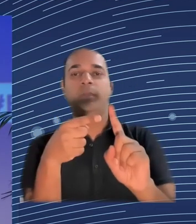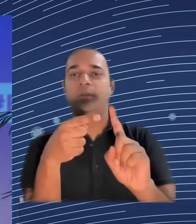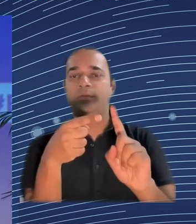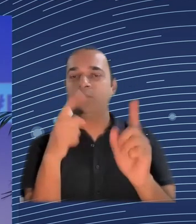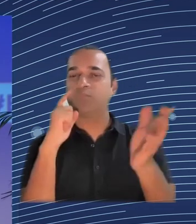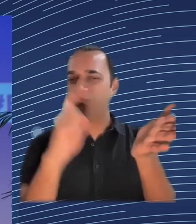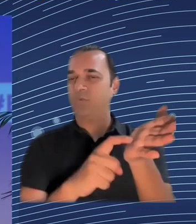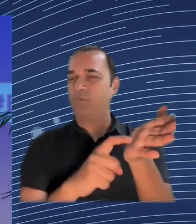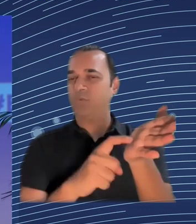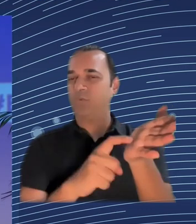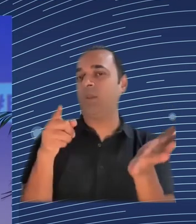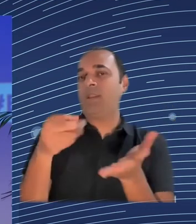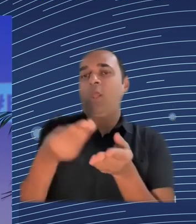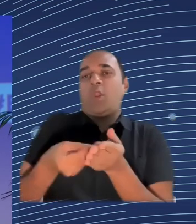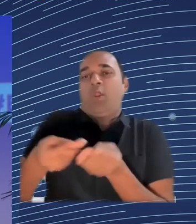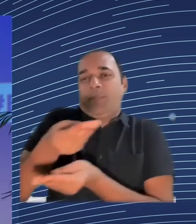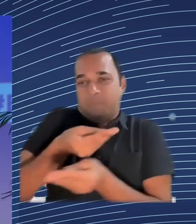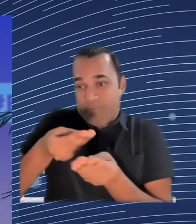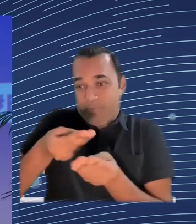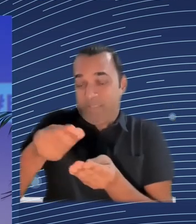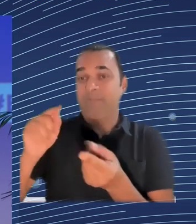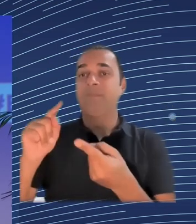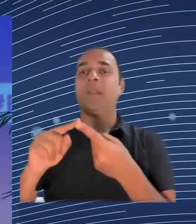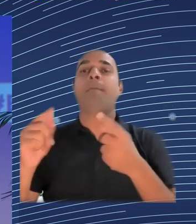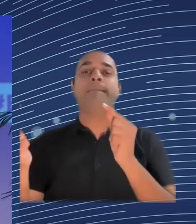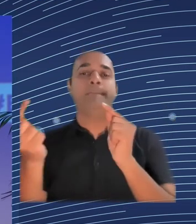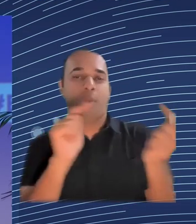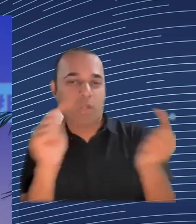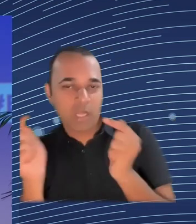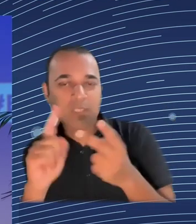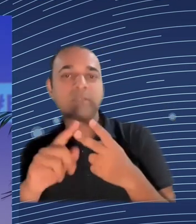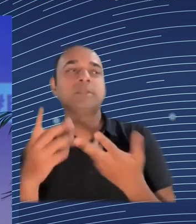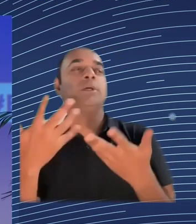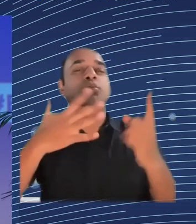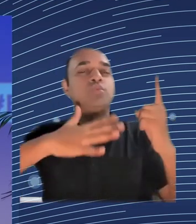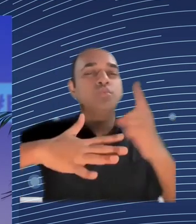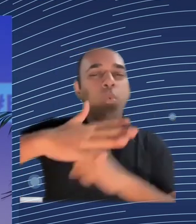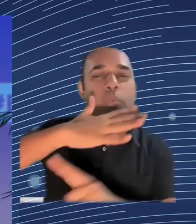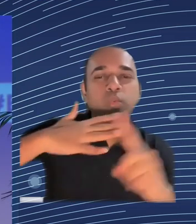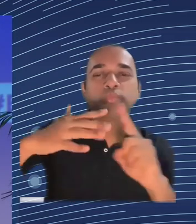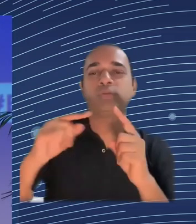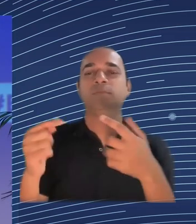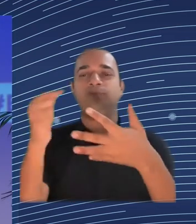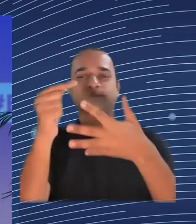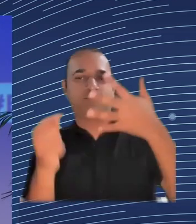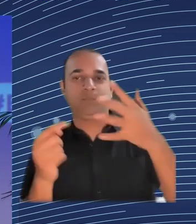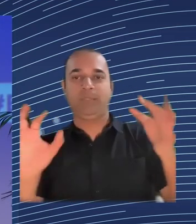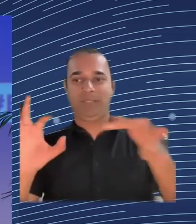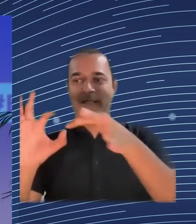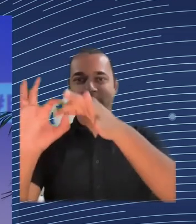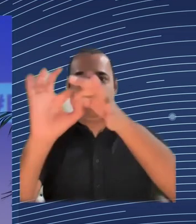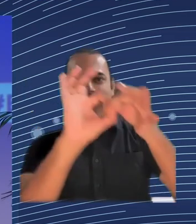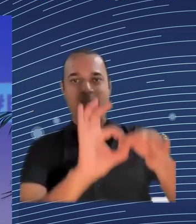that are going to push that policy. That doesn't work. Because at first, even if our big cities do well, and